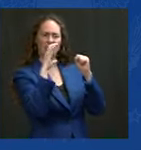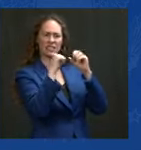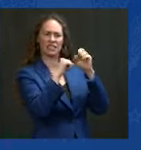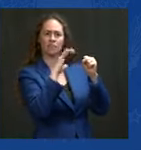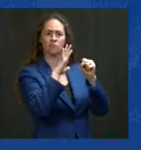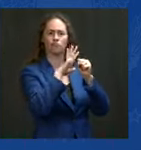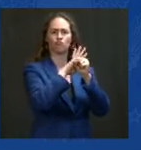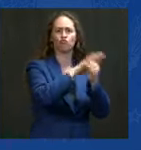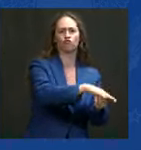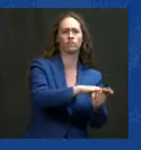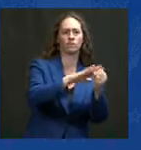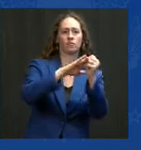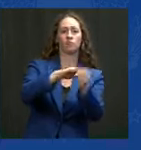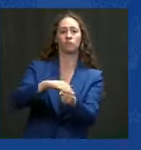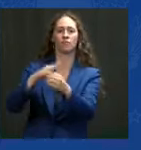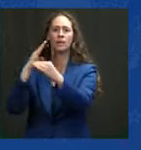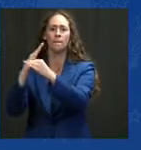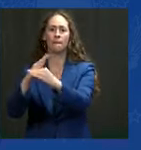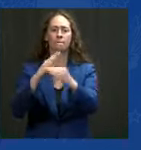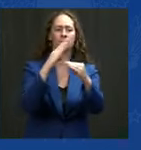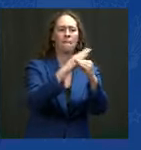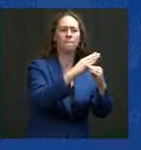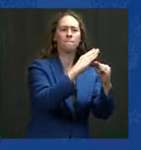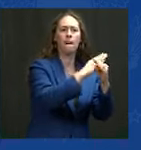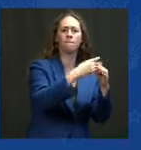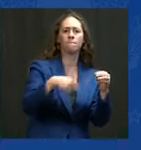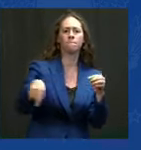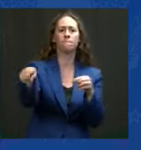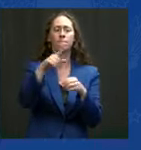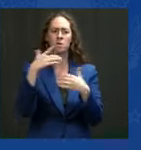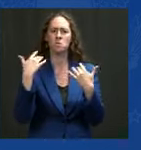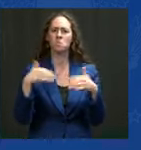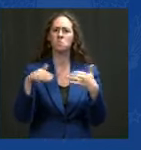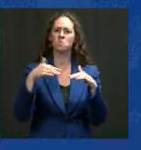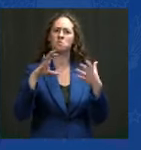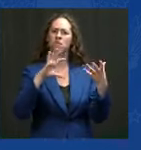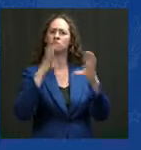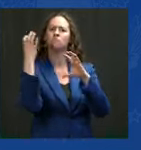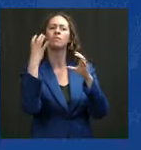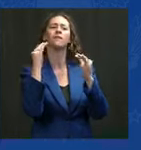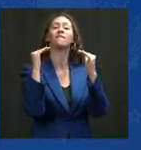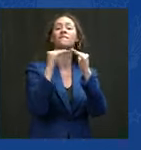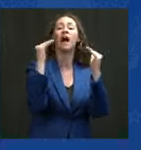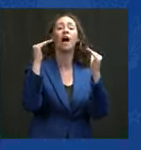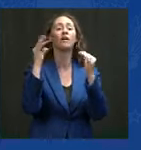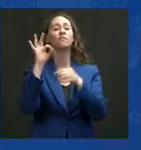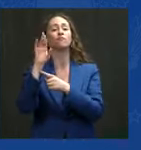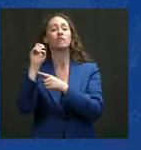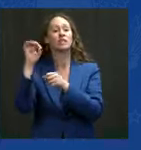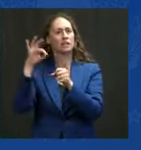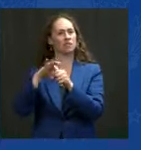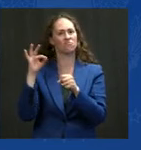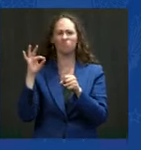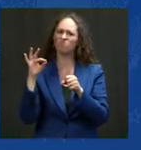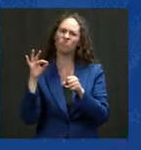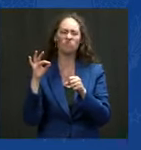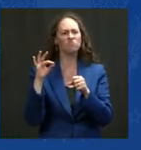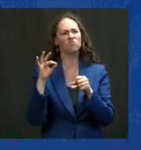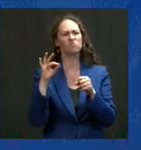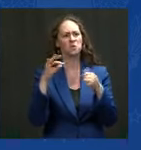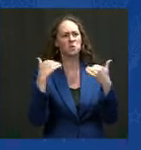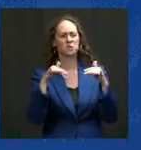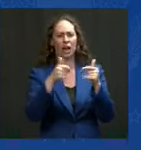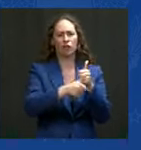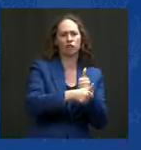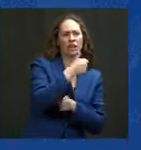the right to vote in fair and free elections, an assault on democracy, an assault